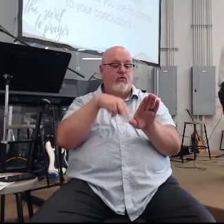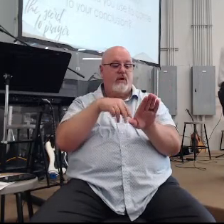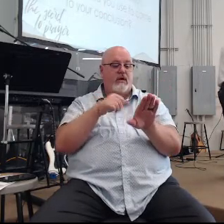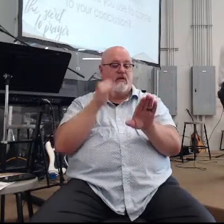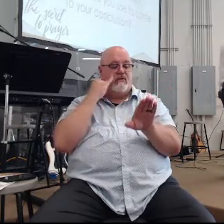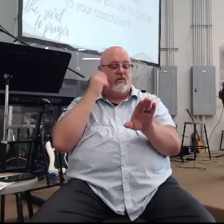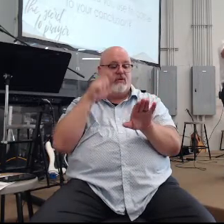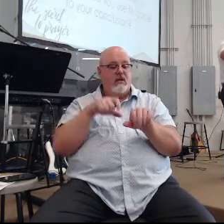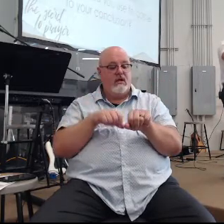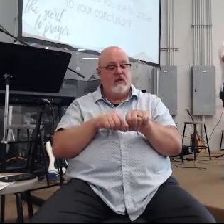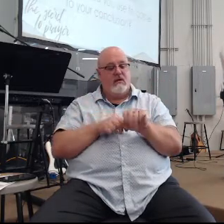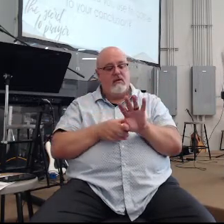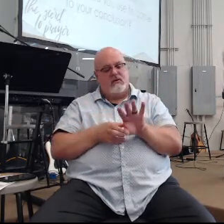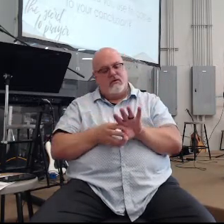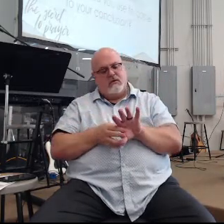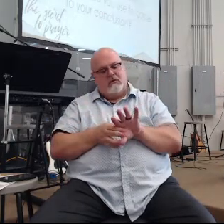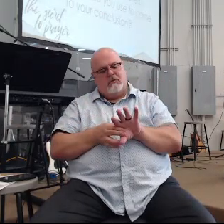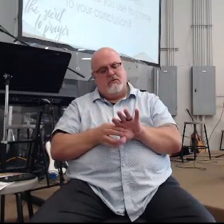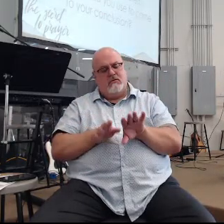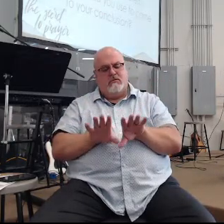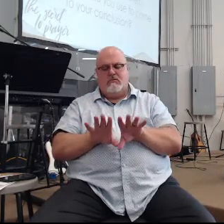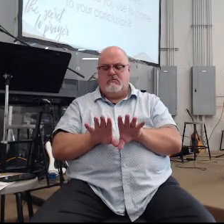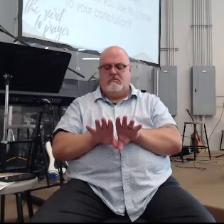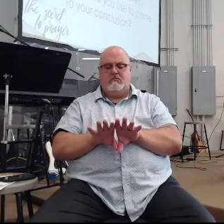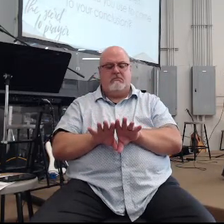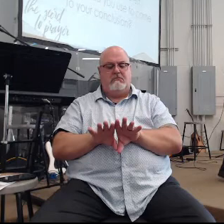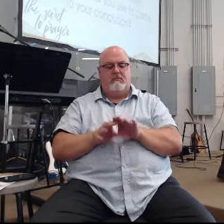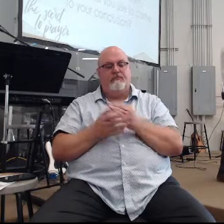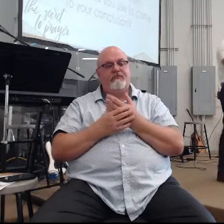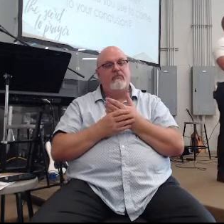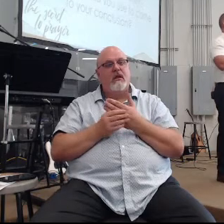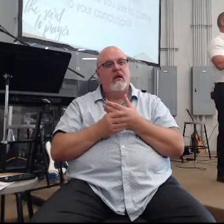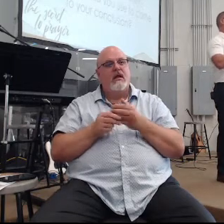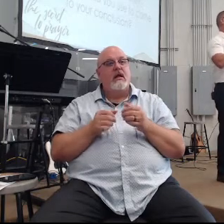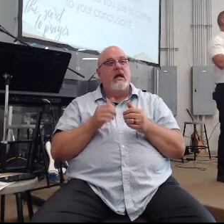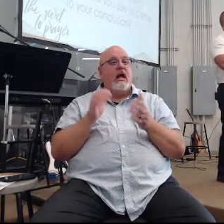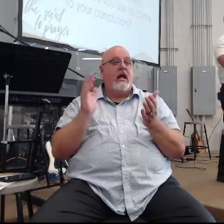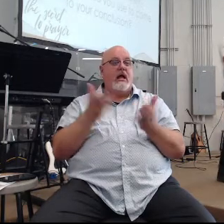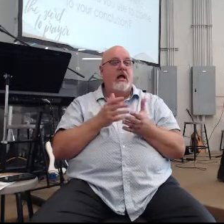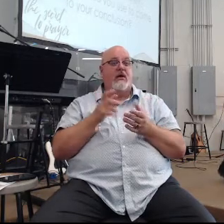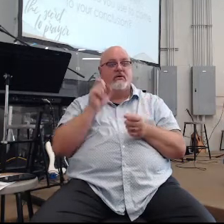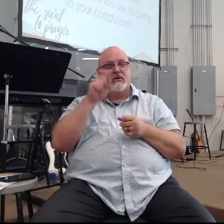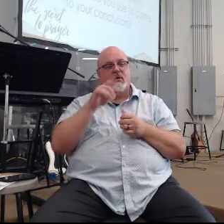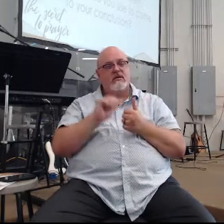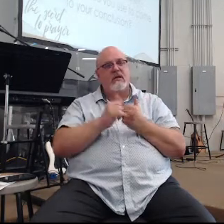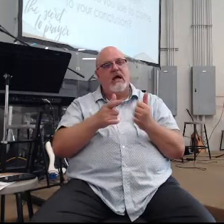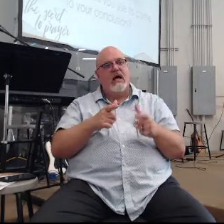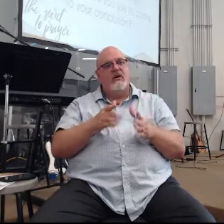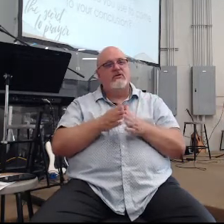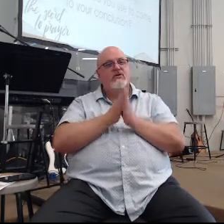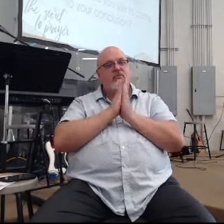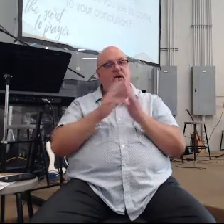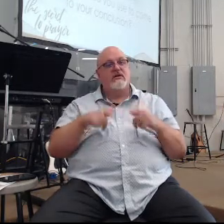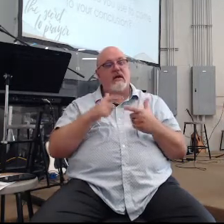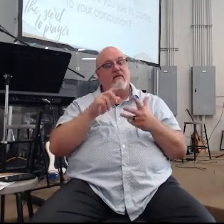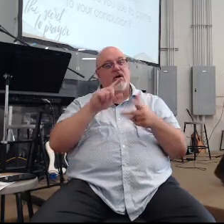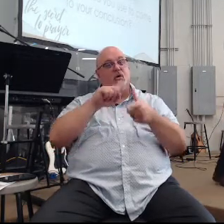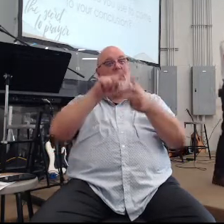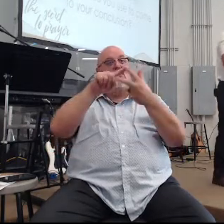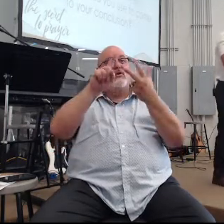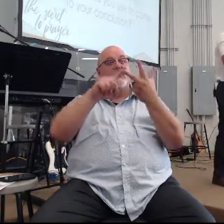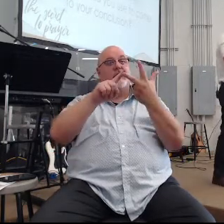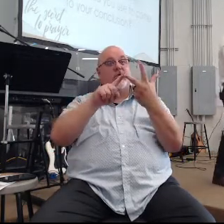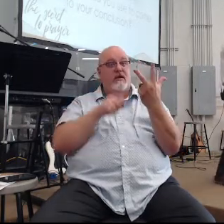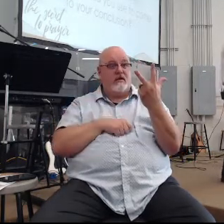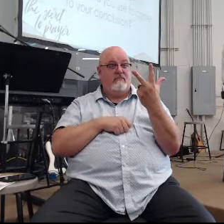one I don't if we have any left or not but somebody I'm sure could get you one but here's the question how is your prayer life here are your only three choices I